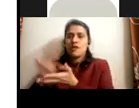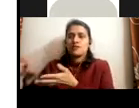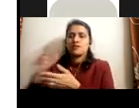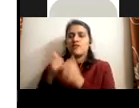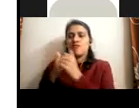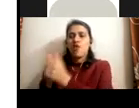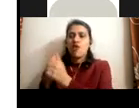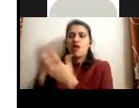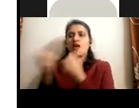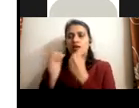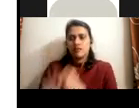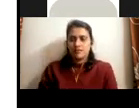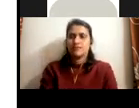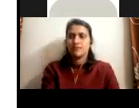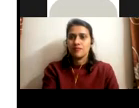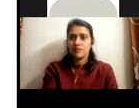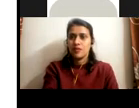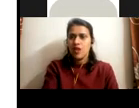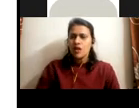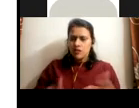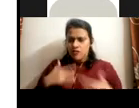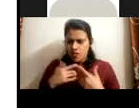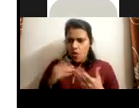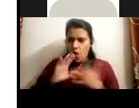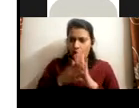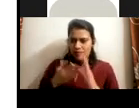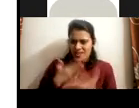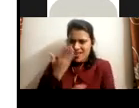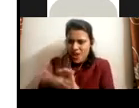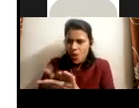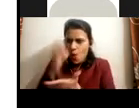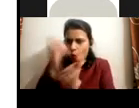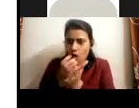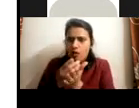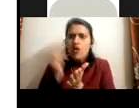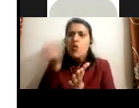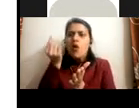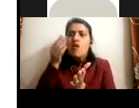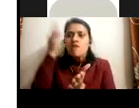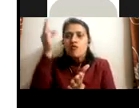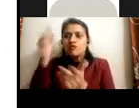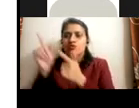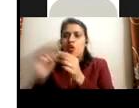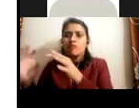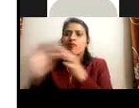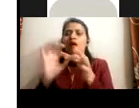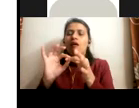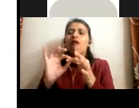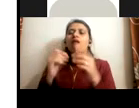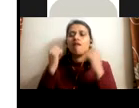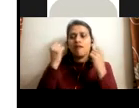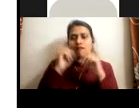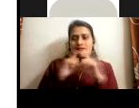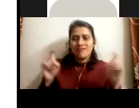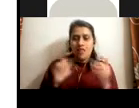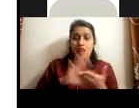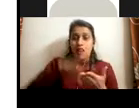That strong motivation is there. And so the energy that the person brings, uh, to the training is completely different. The learning motivation